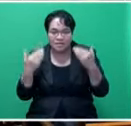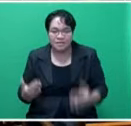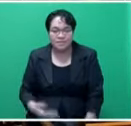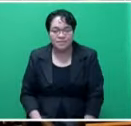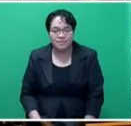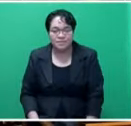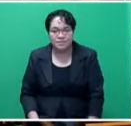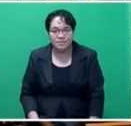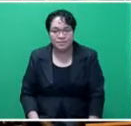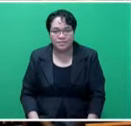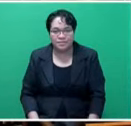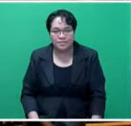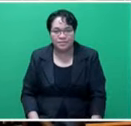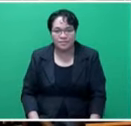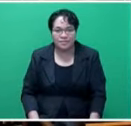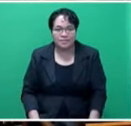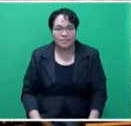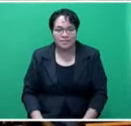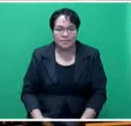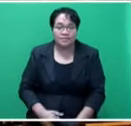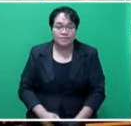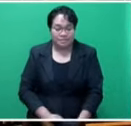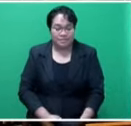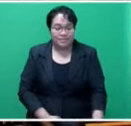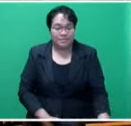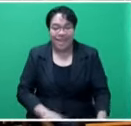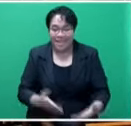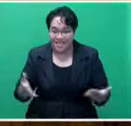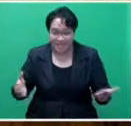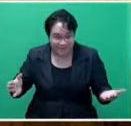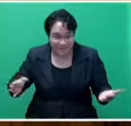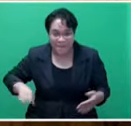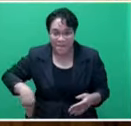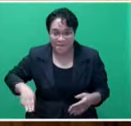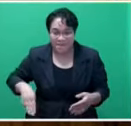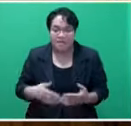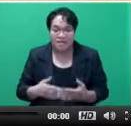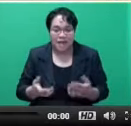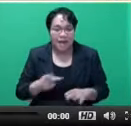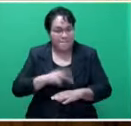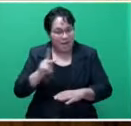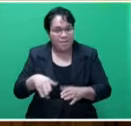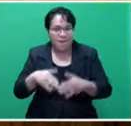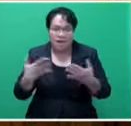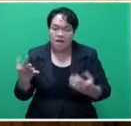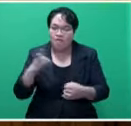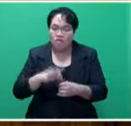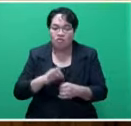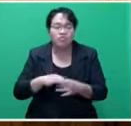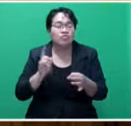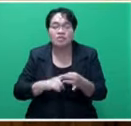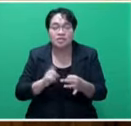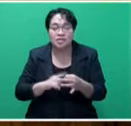thank you honorable members the parliament will now vote the question